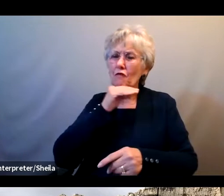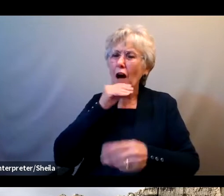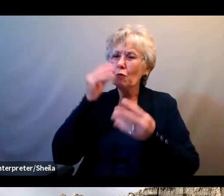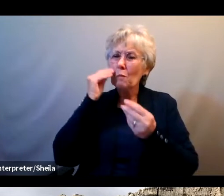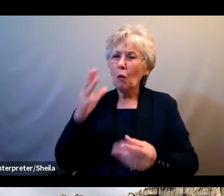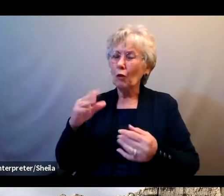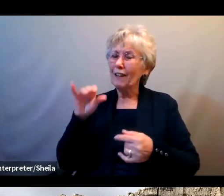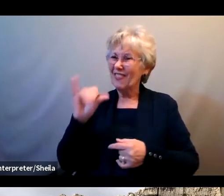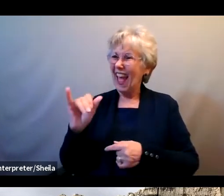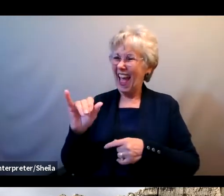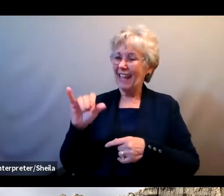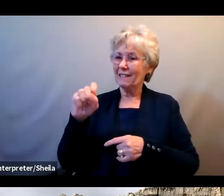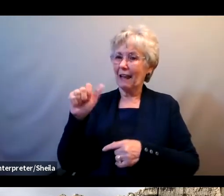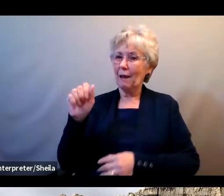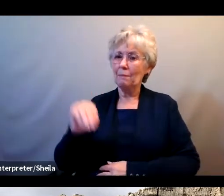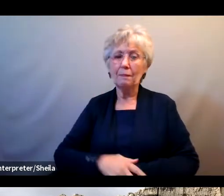2017.